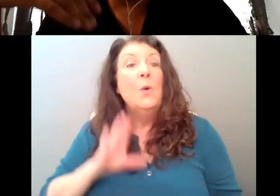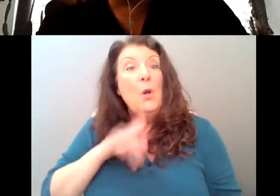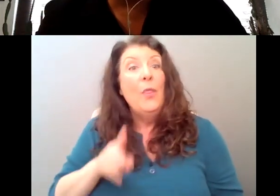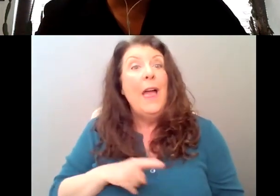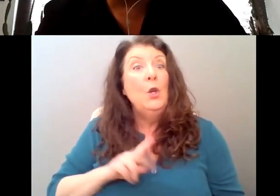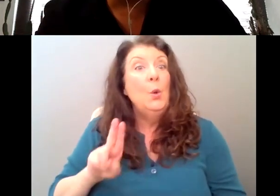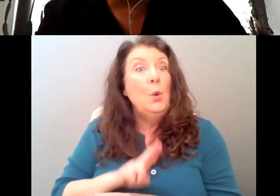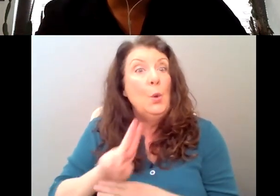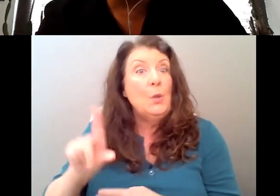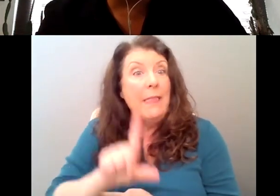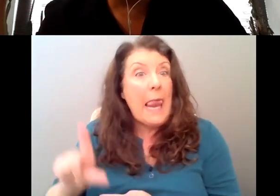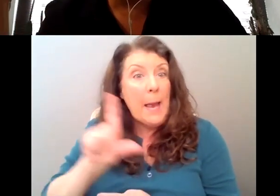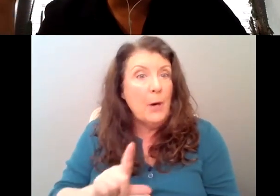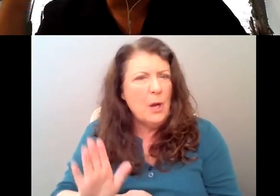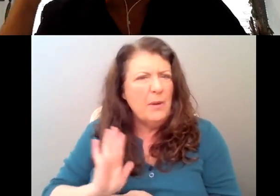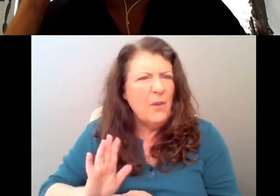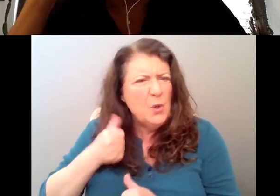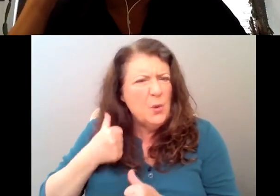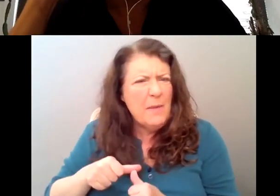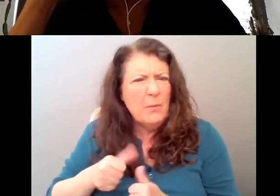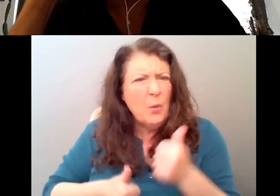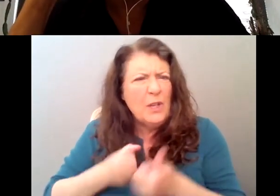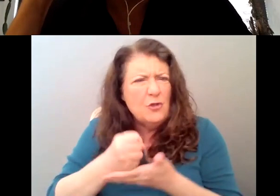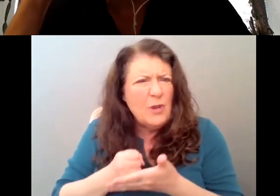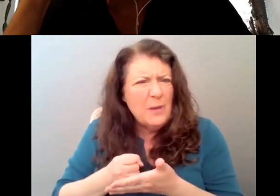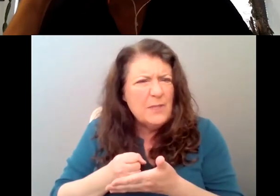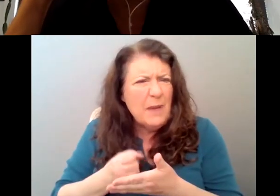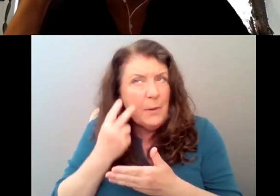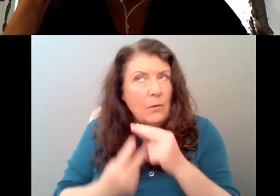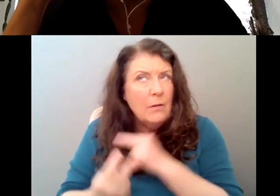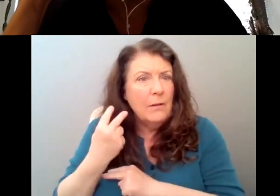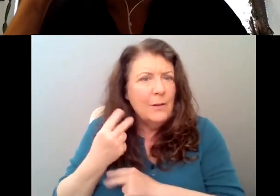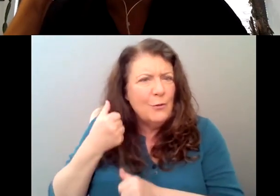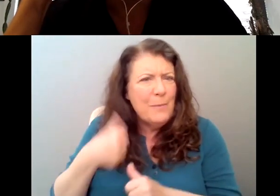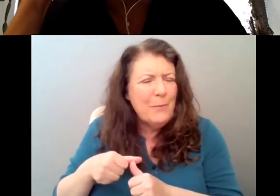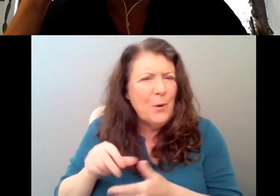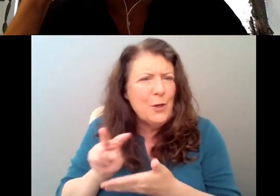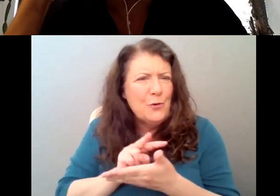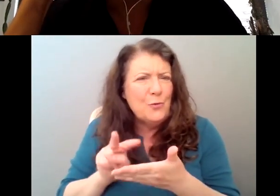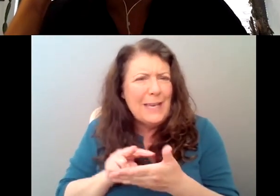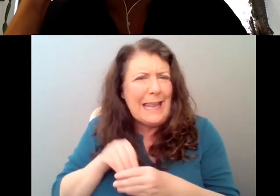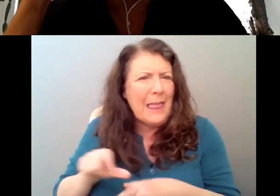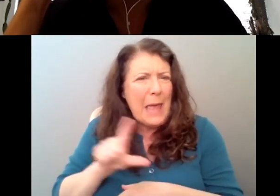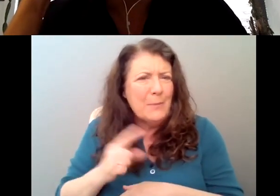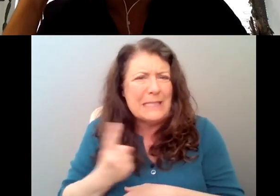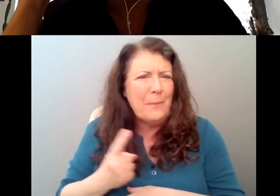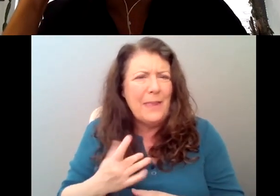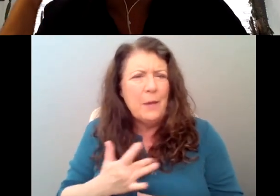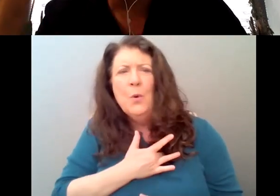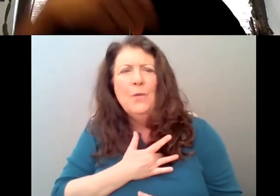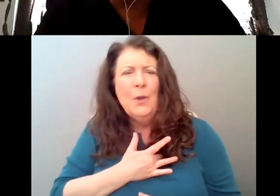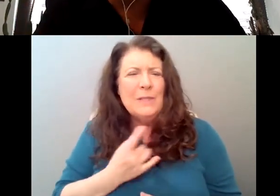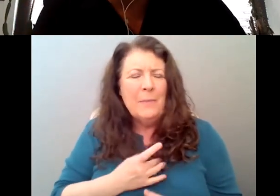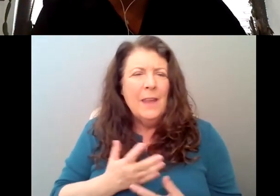what scripts you may recall reading there? Um, you know, like what, what did it, something move you when you were there, you know, like any particular script that